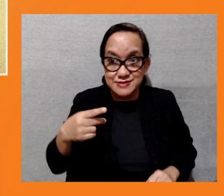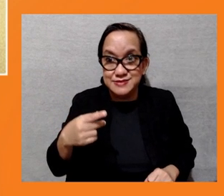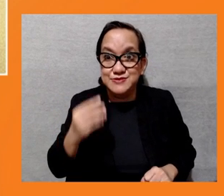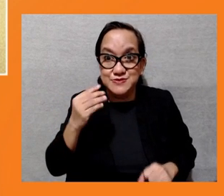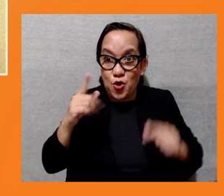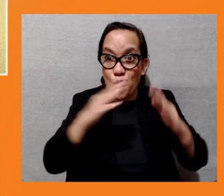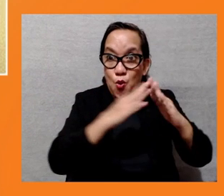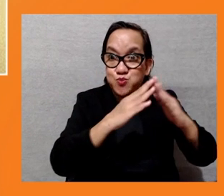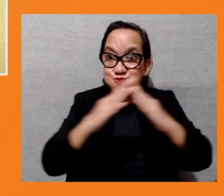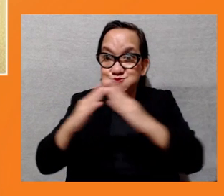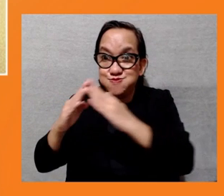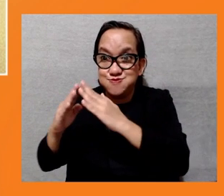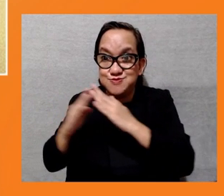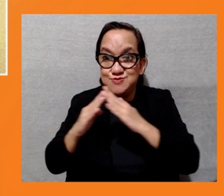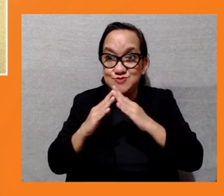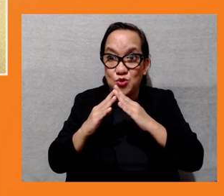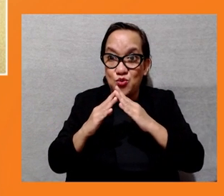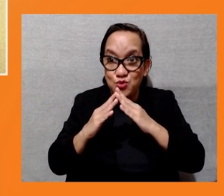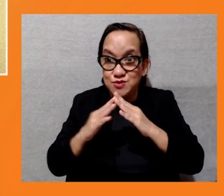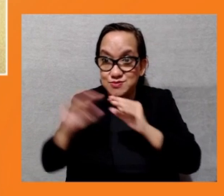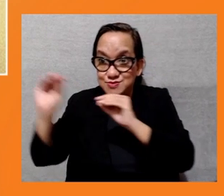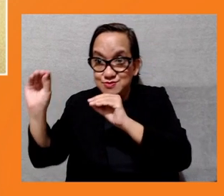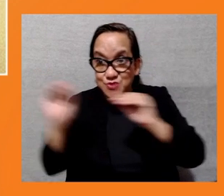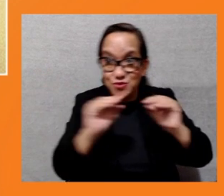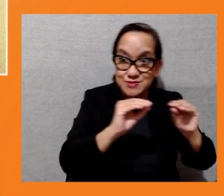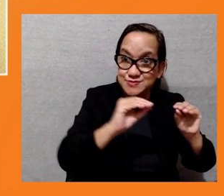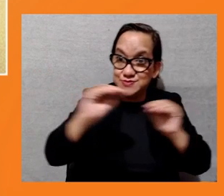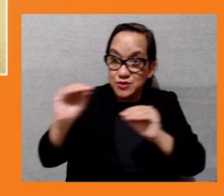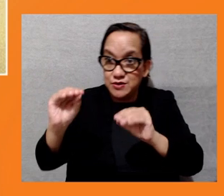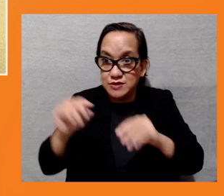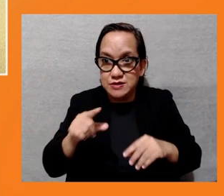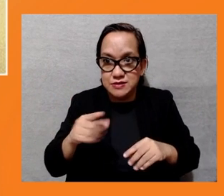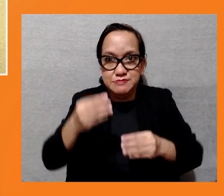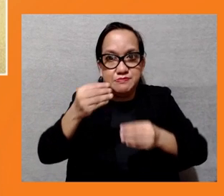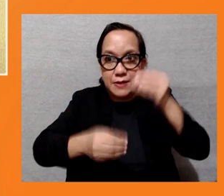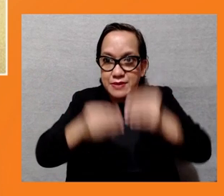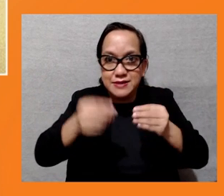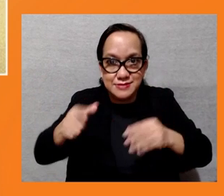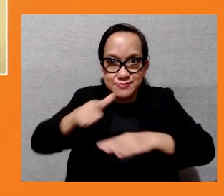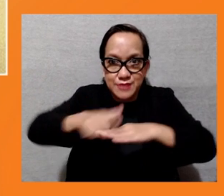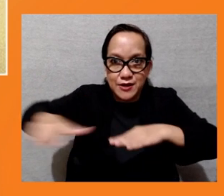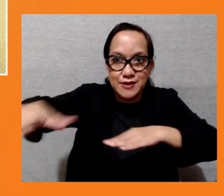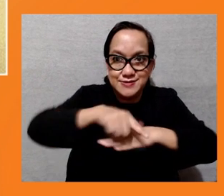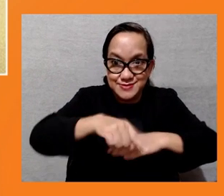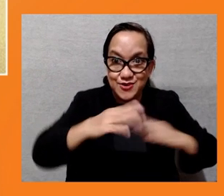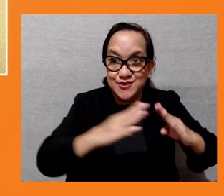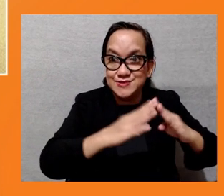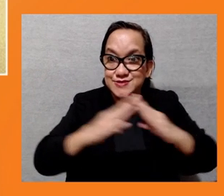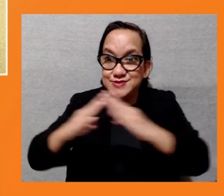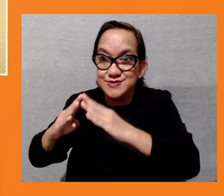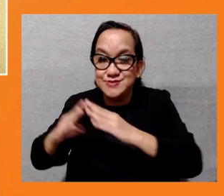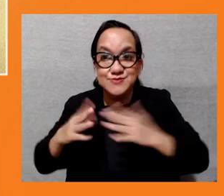so currently we are dealing with. But but there are many other issues like the climate change, climate refugees, or the climate induced